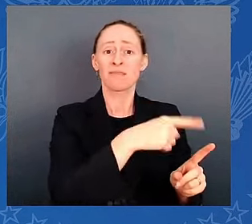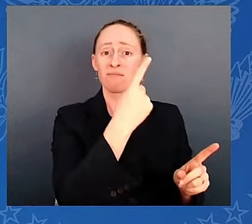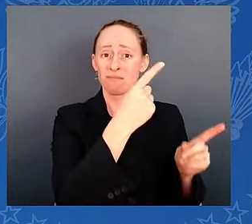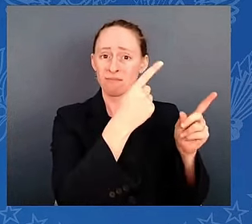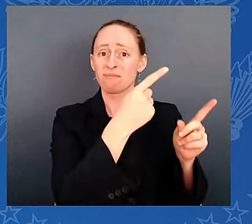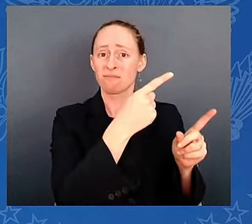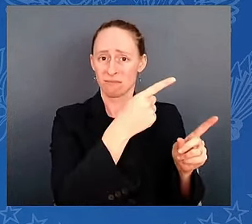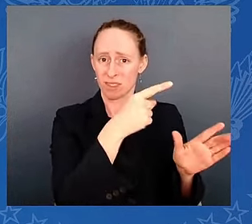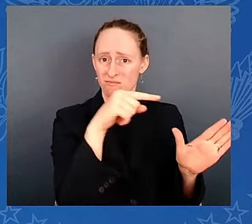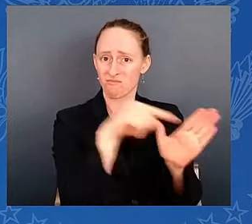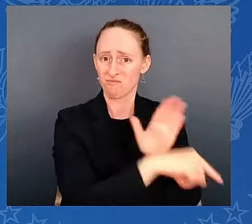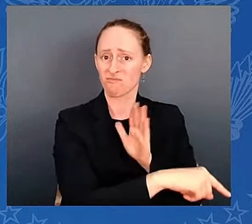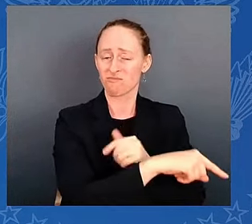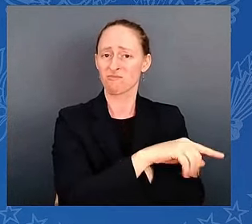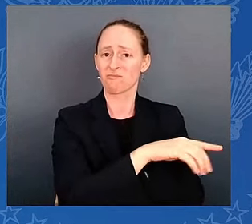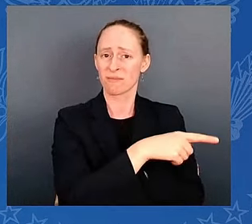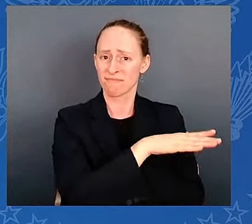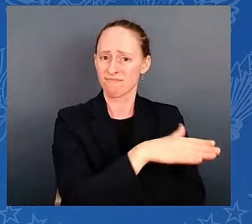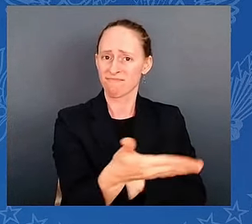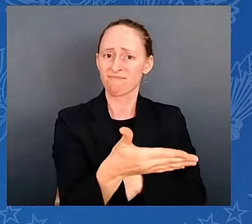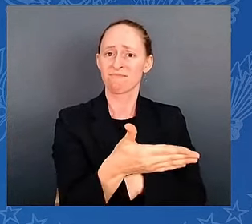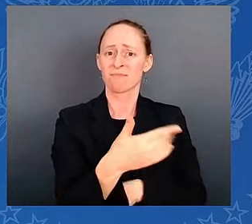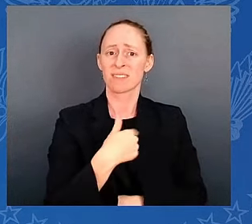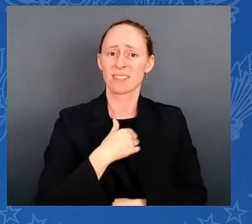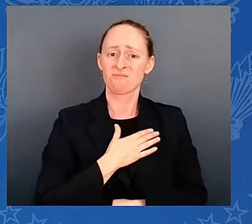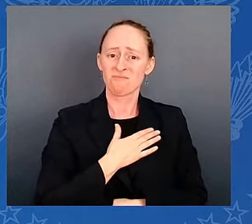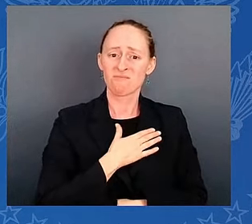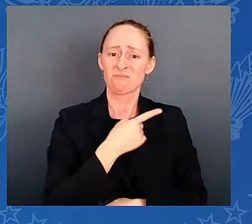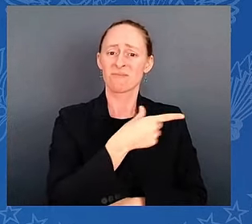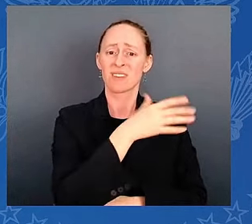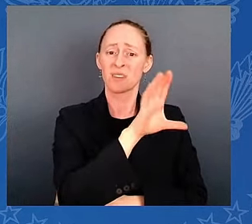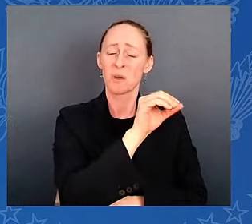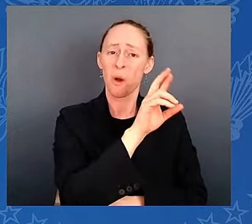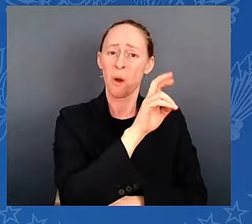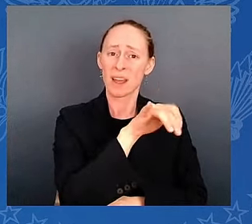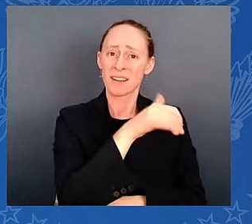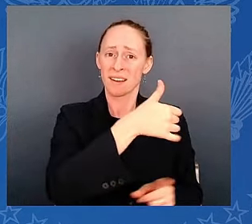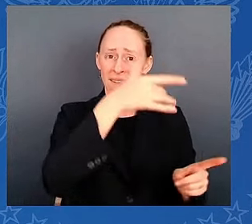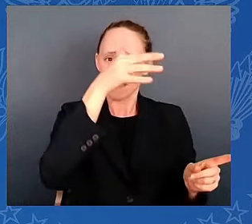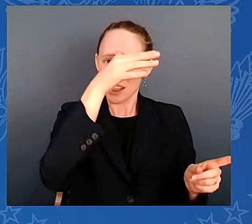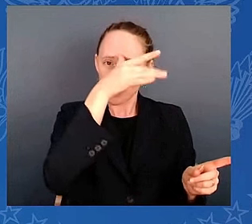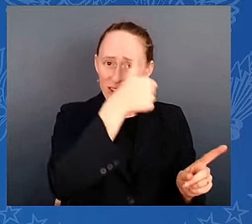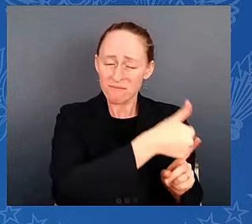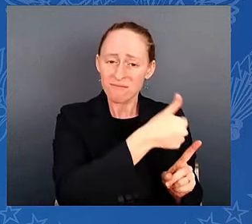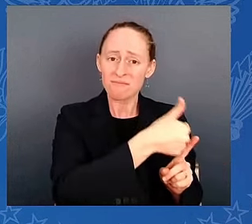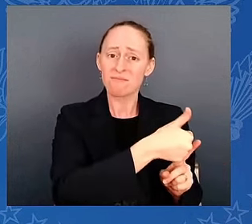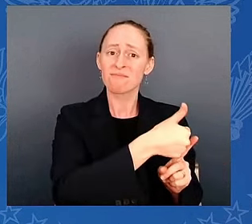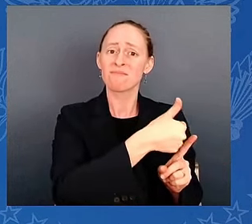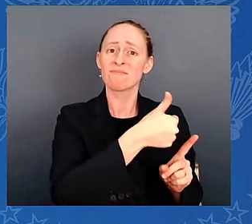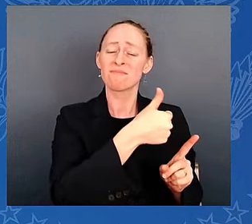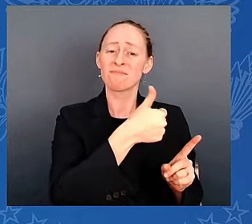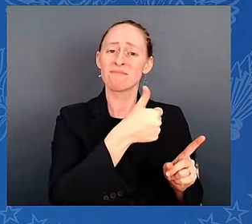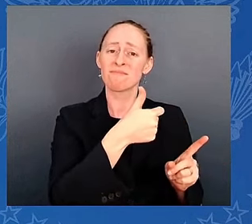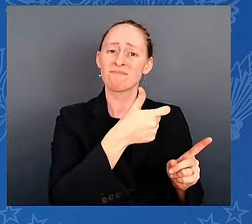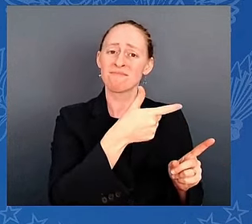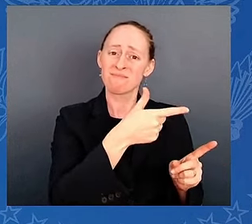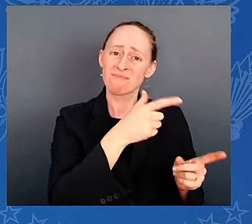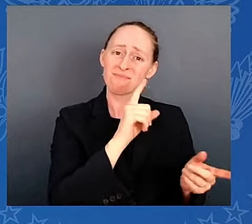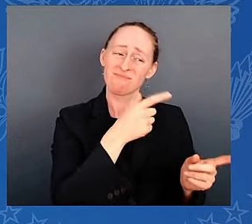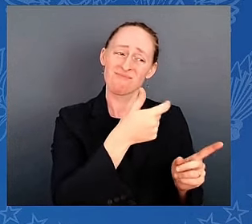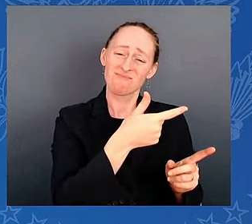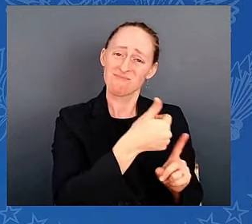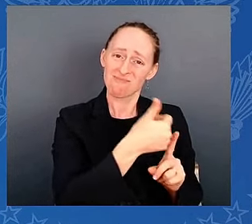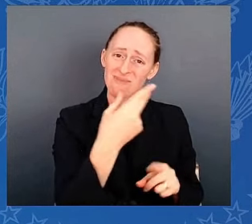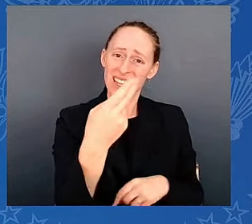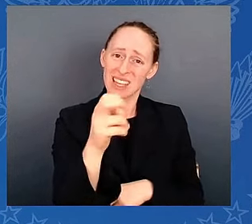a father, a volunteer firefighter, a hero, sheltering his family from those bullets. We should all hold his family and